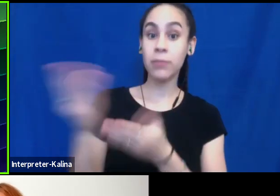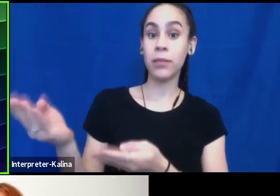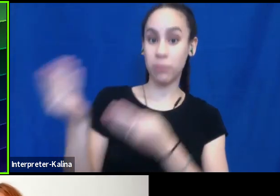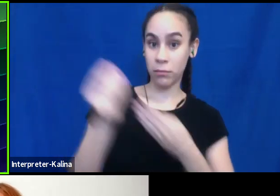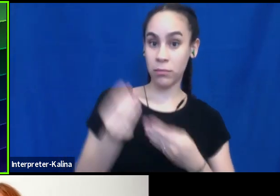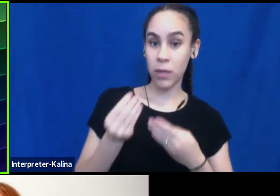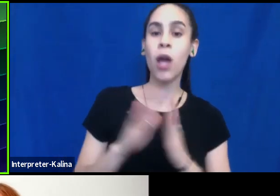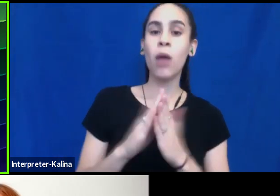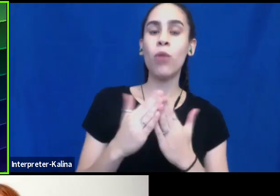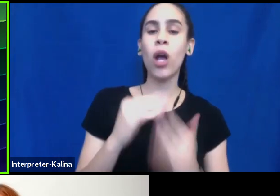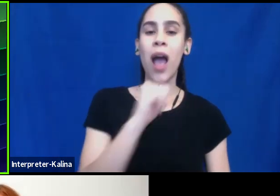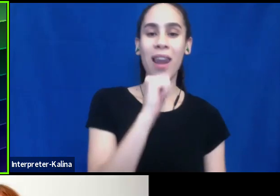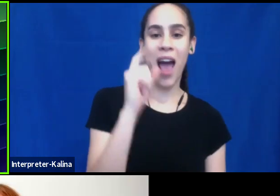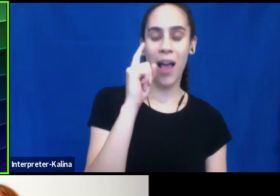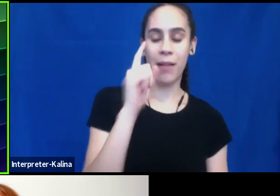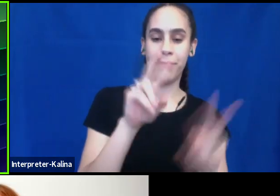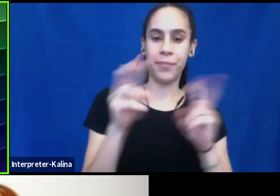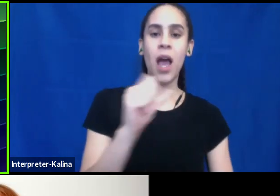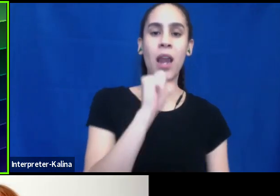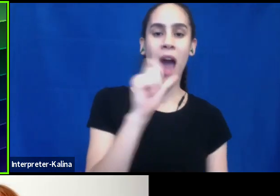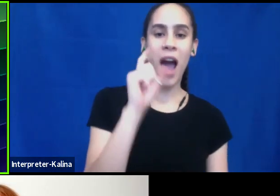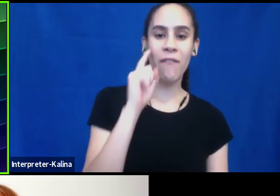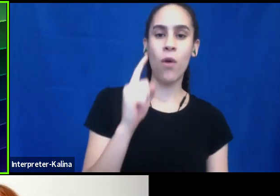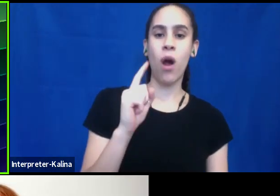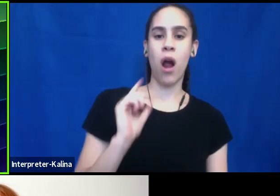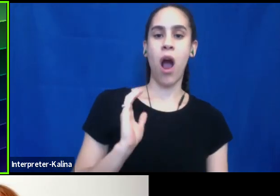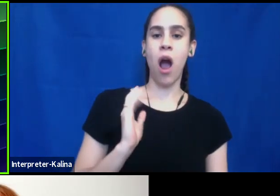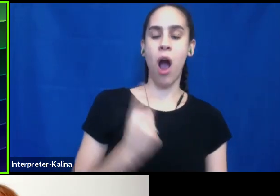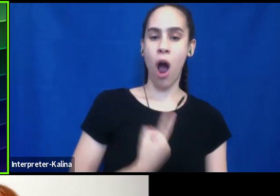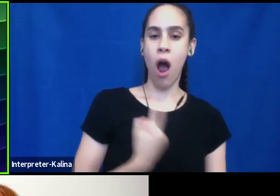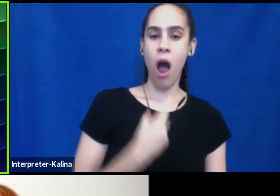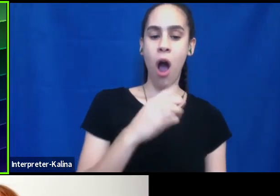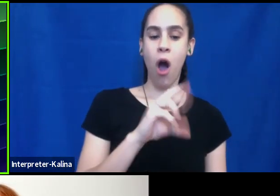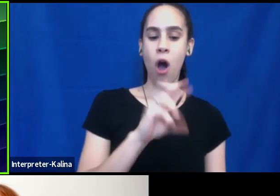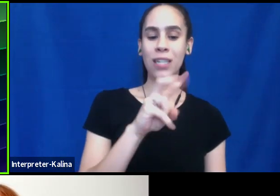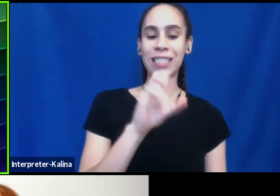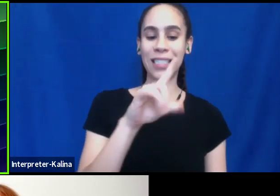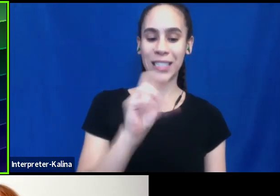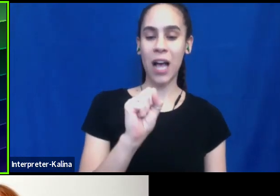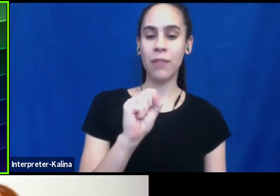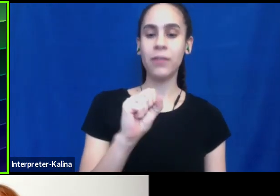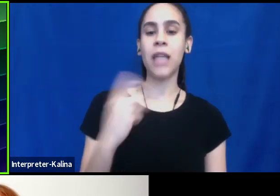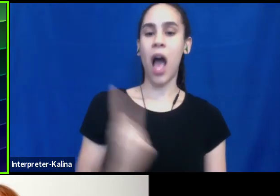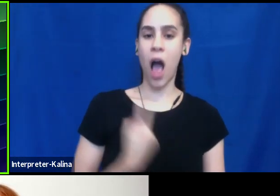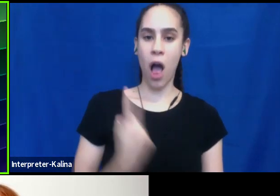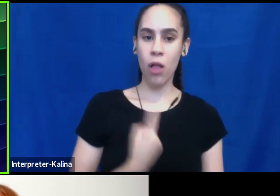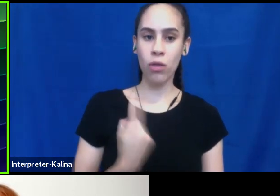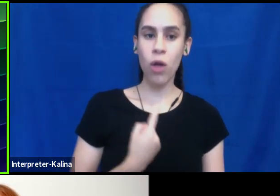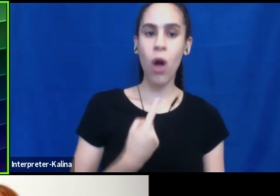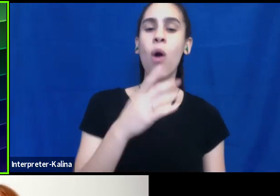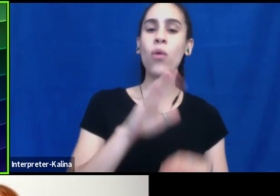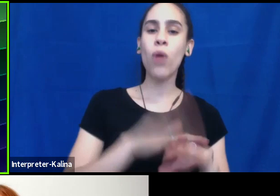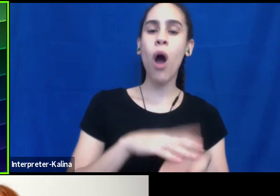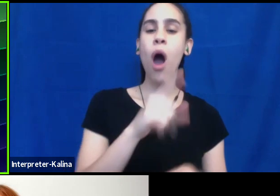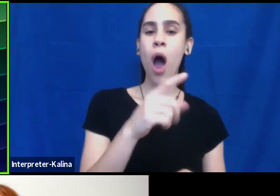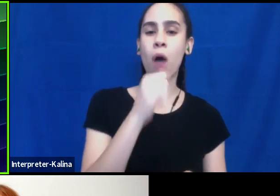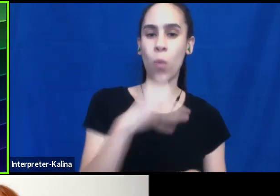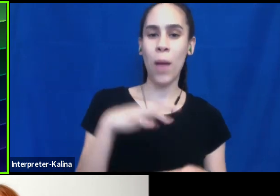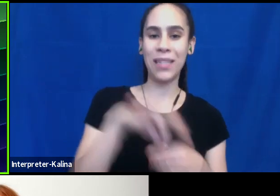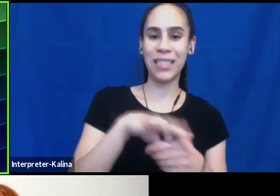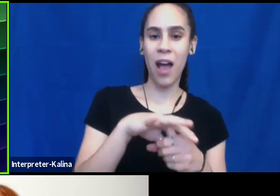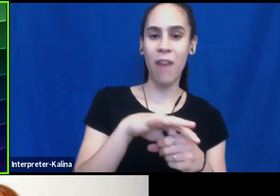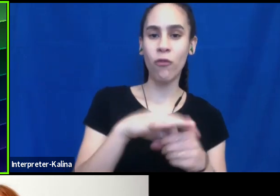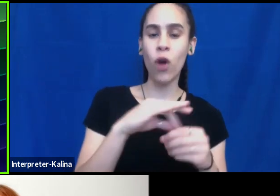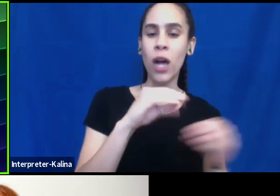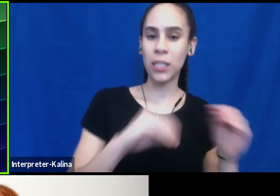For Ourselves Alone, which is the companion book to the Ken Burns series on the women's suffragette movement. And I'm